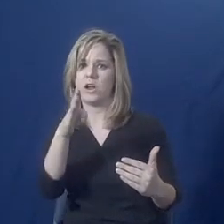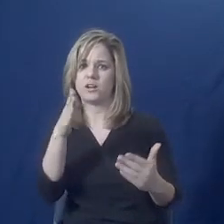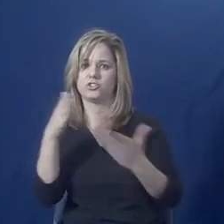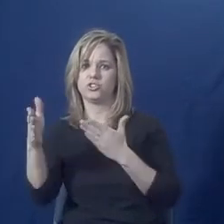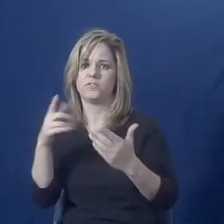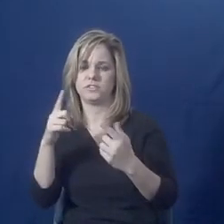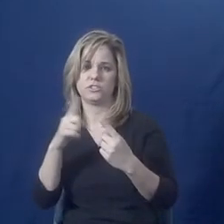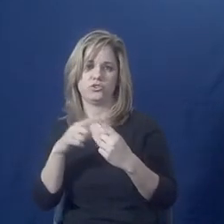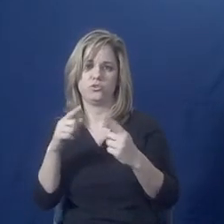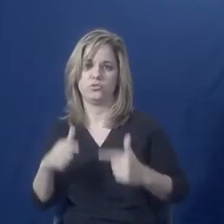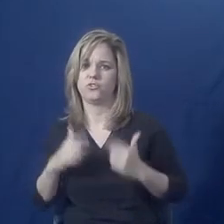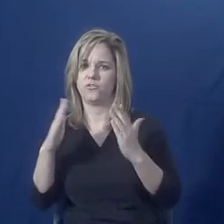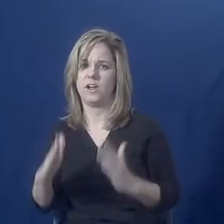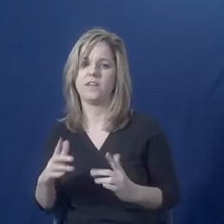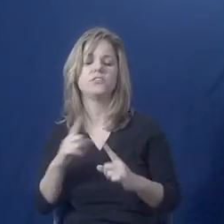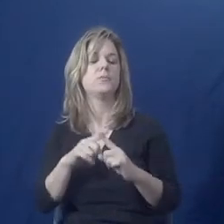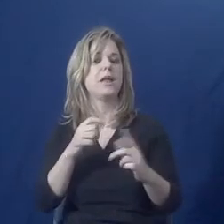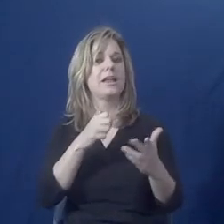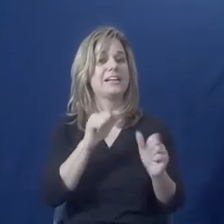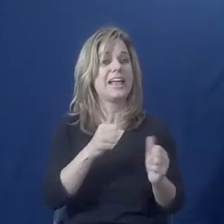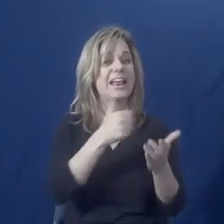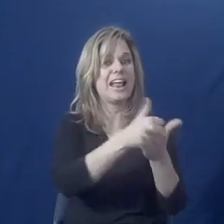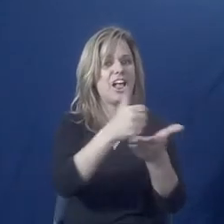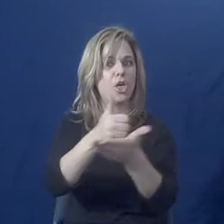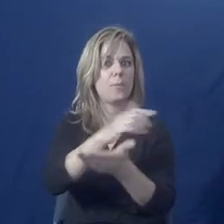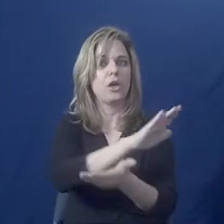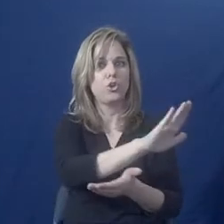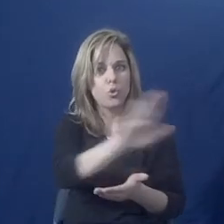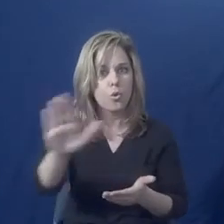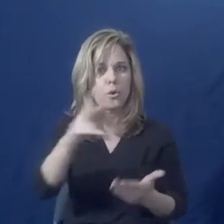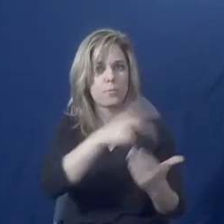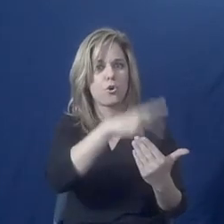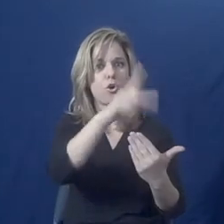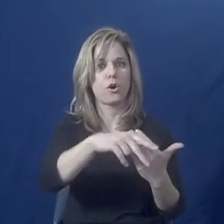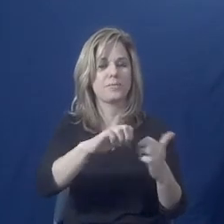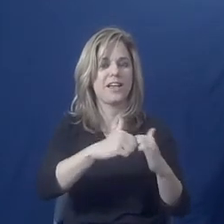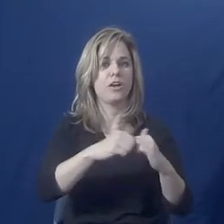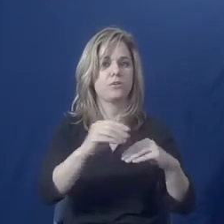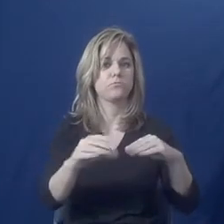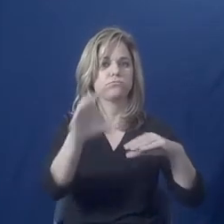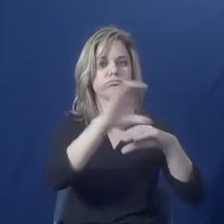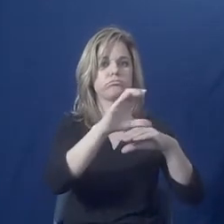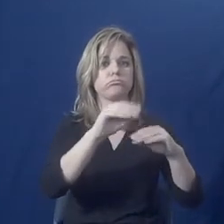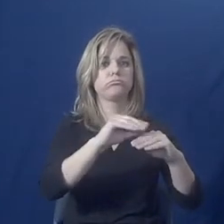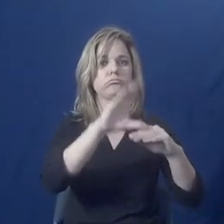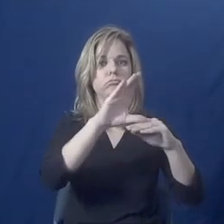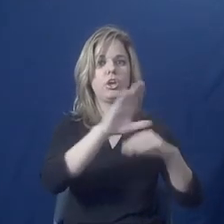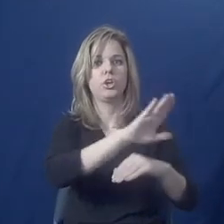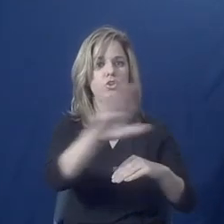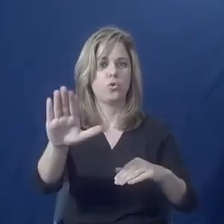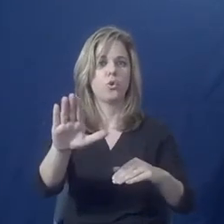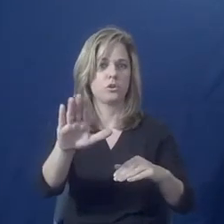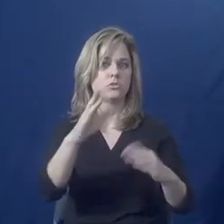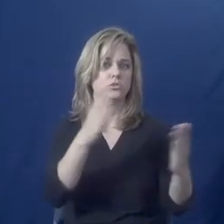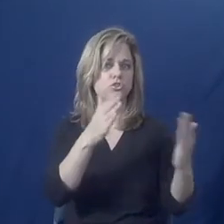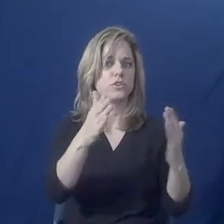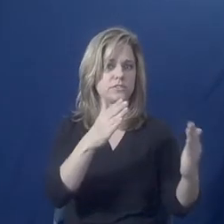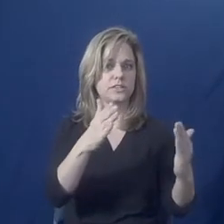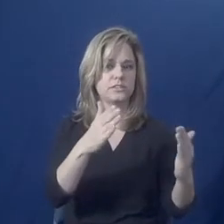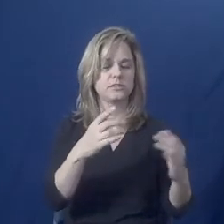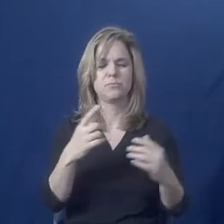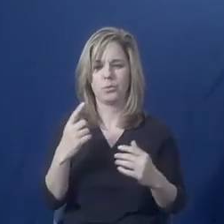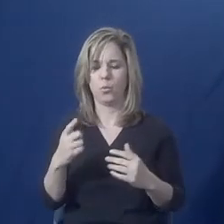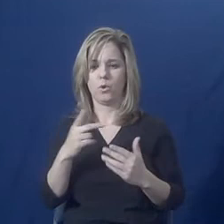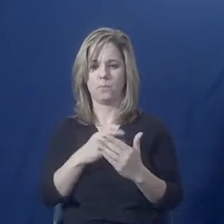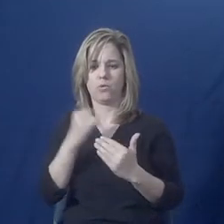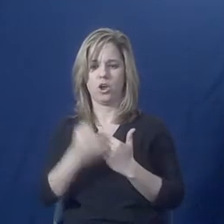can enhance their services. And we have a relocation project, which is a small component where we actually do sometimes work